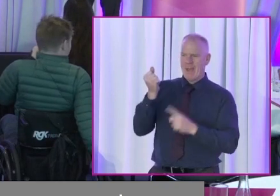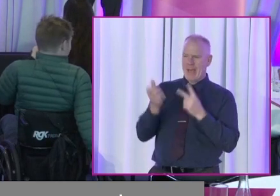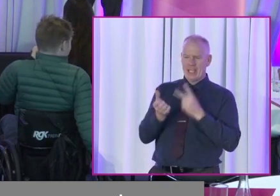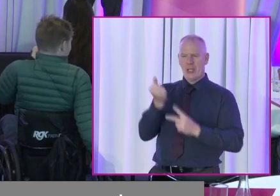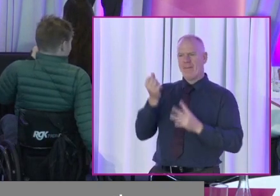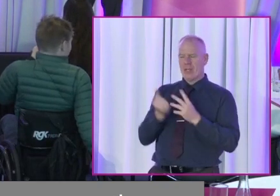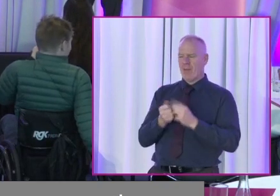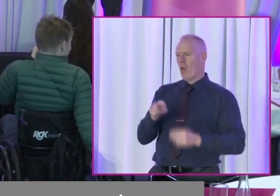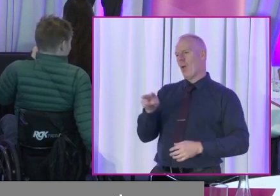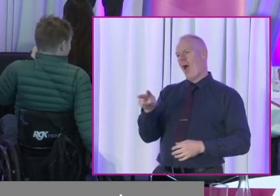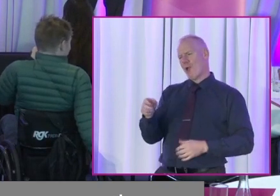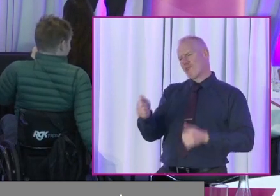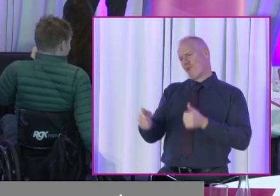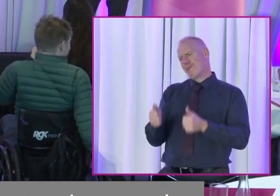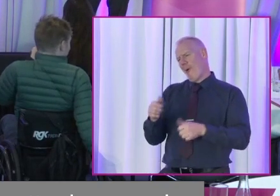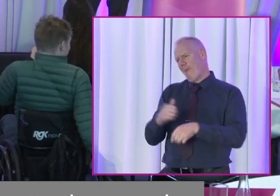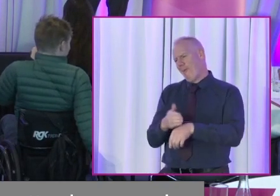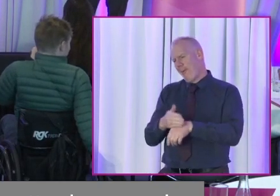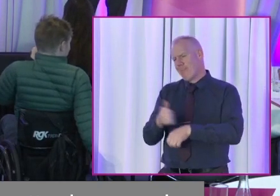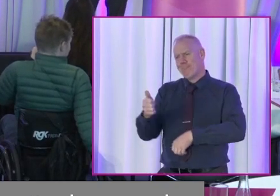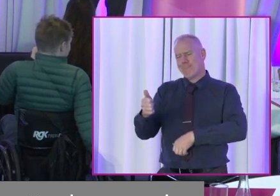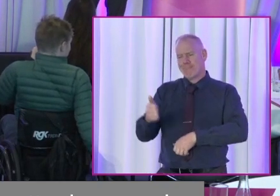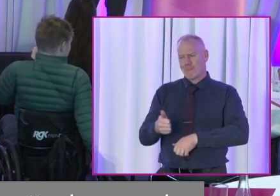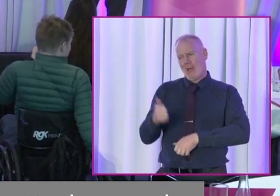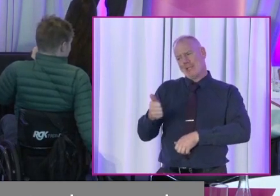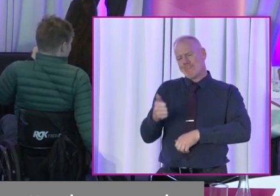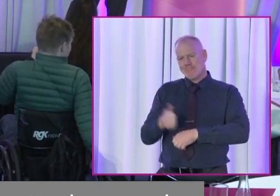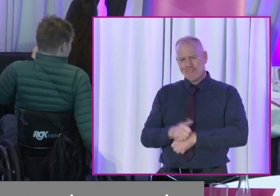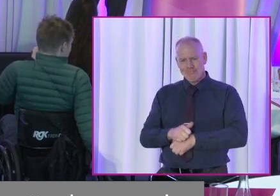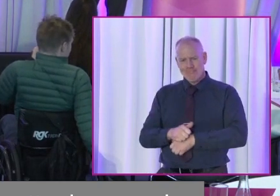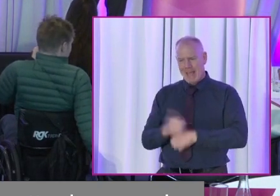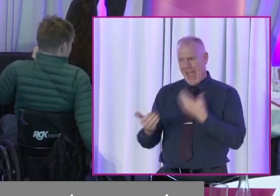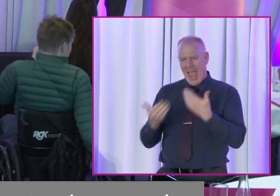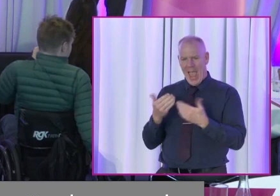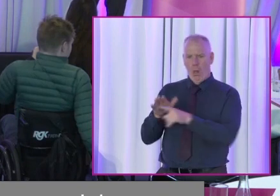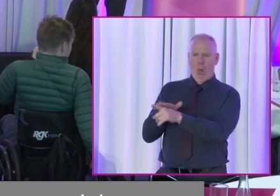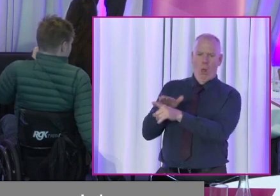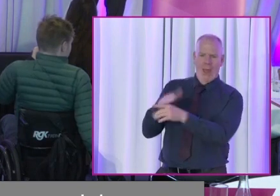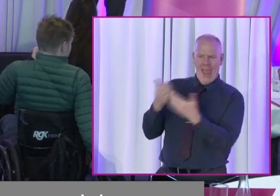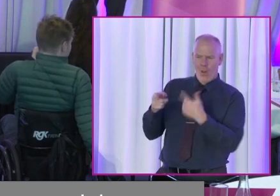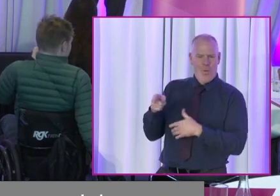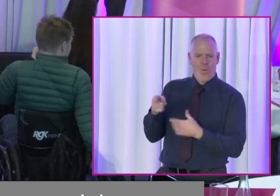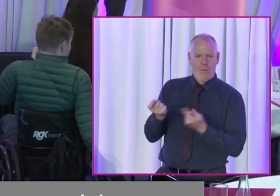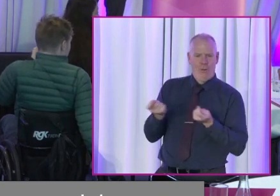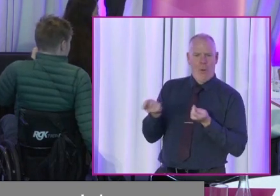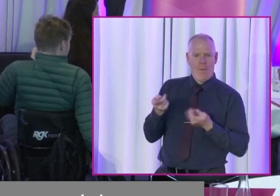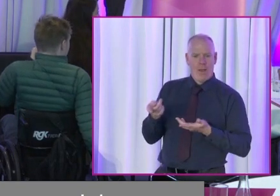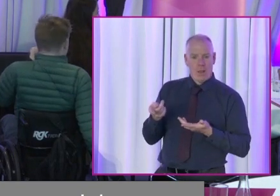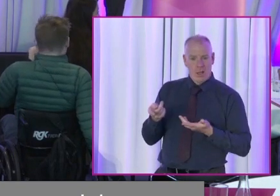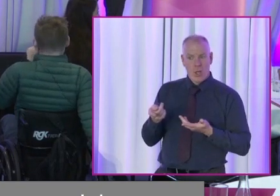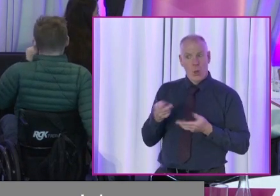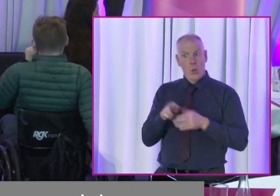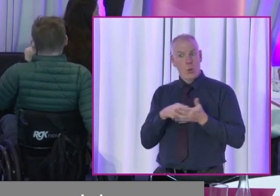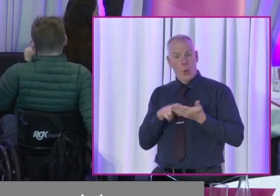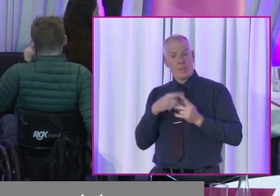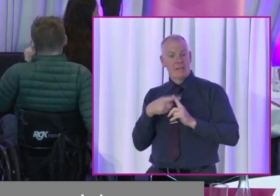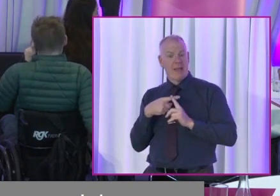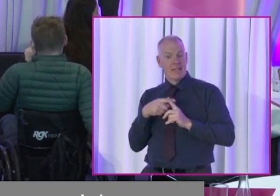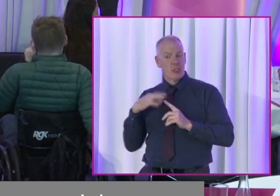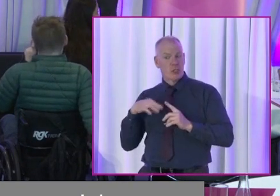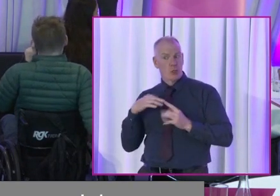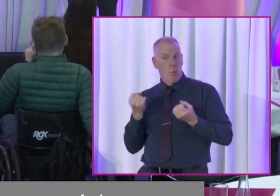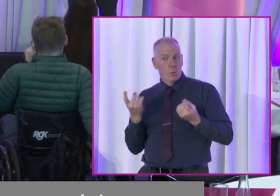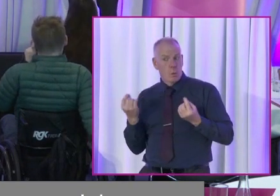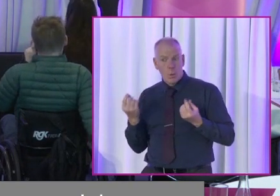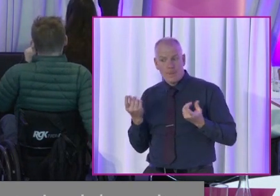oh, you're doing such a good job kind of attitude. It's, you know, how do you deal with that? Like do you steer advantage or what do you